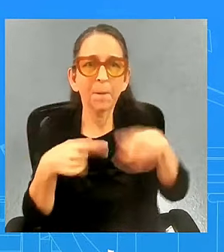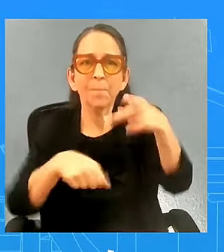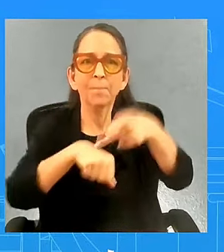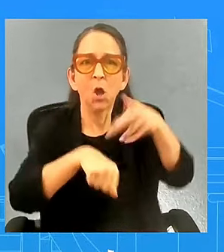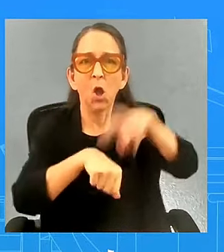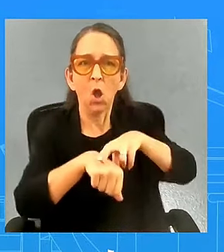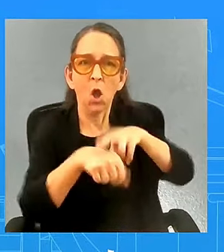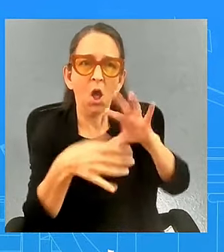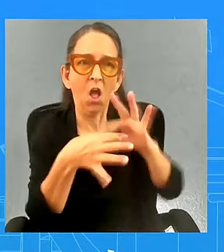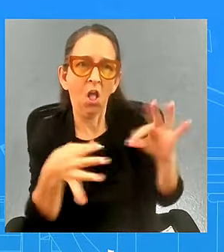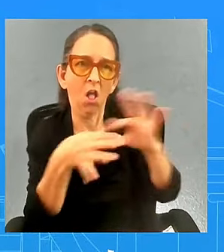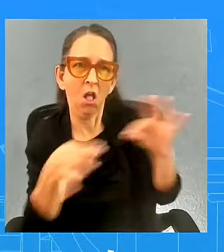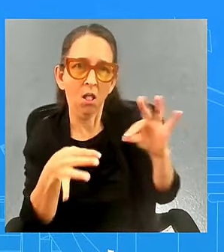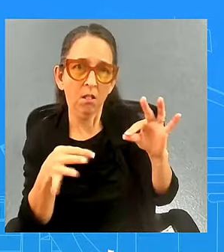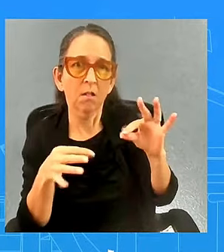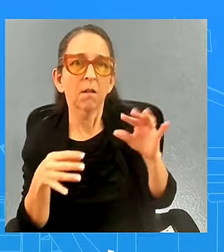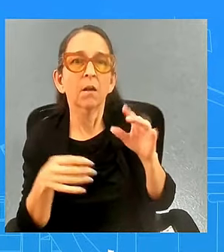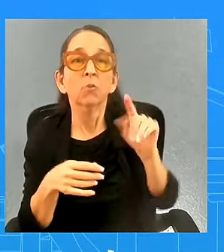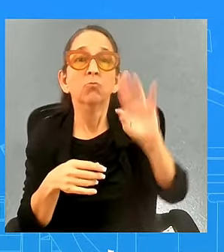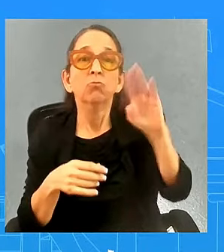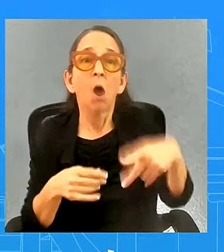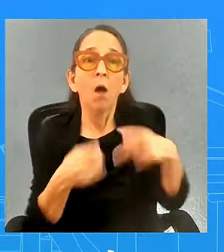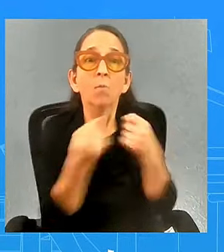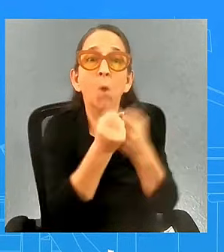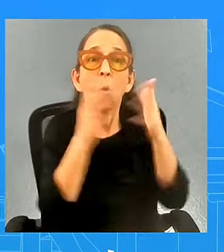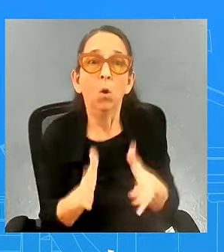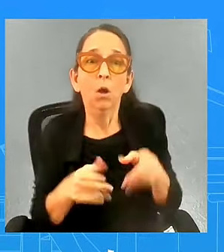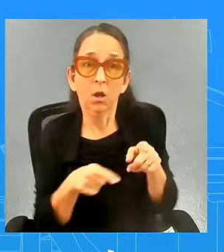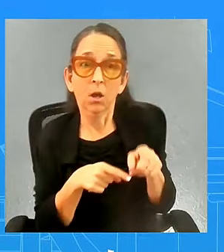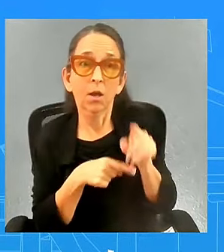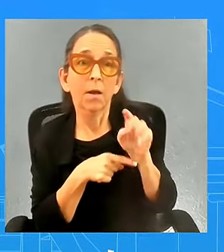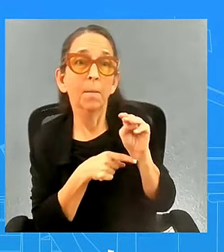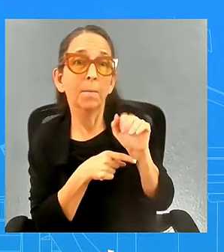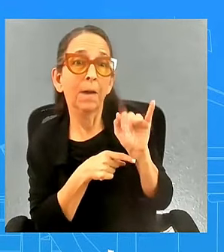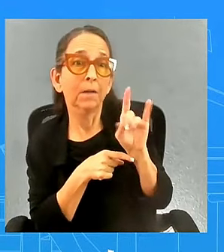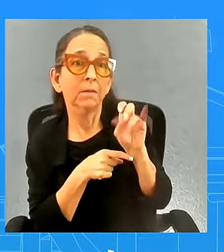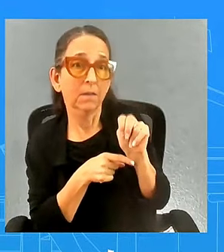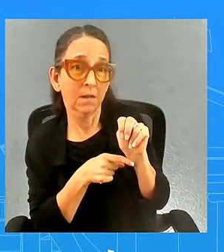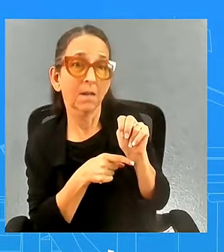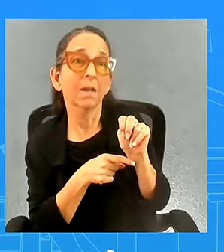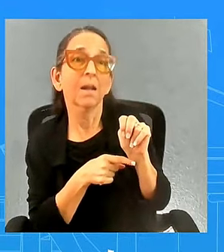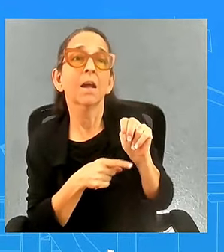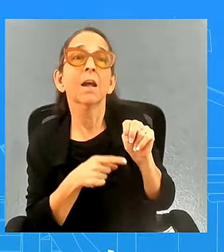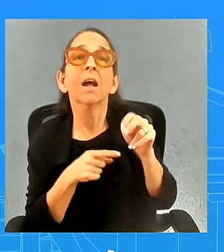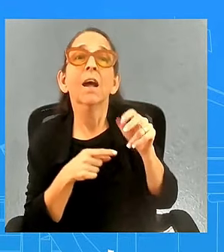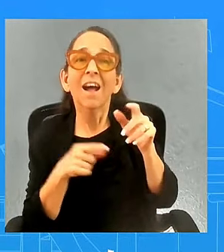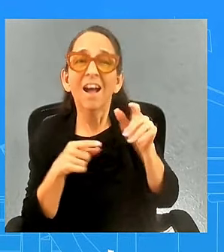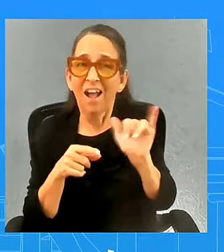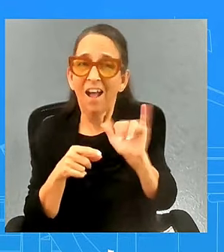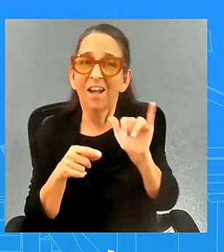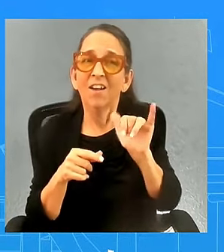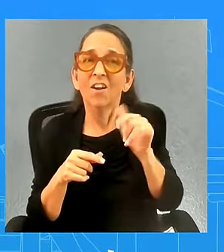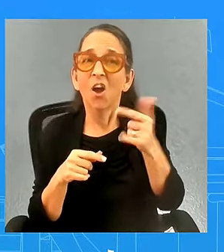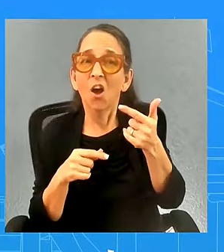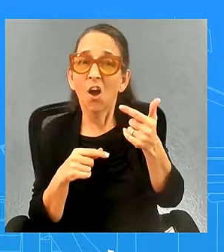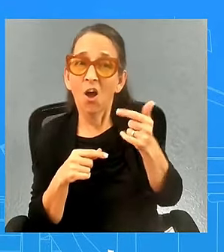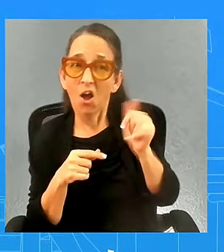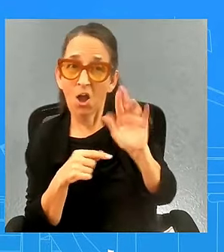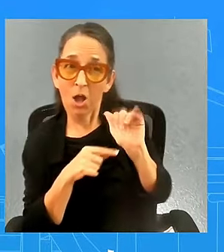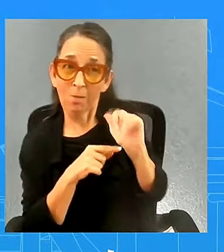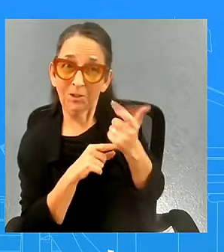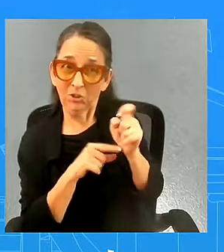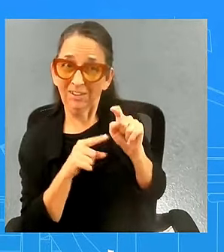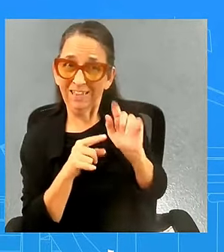at his madison square garden rally as garbage which is the only word i can think of to describe it his